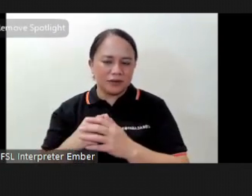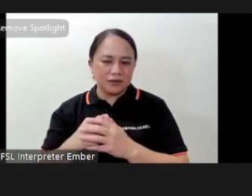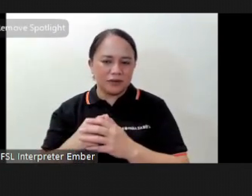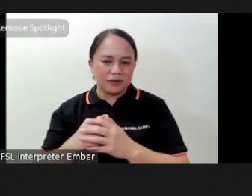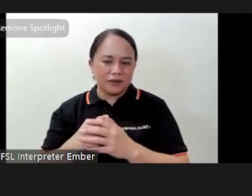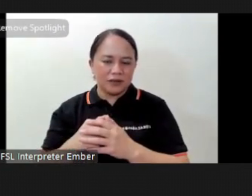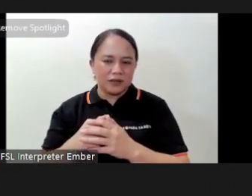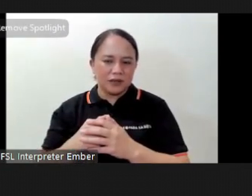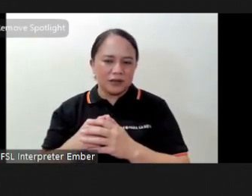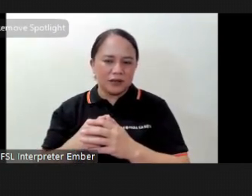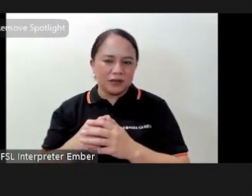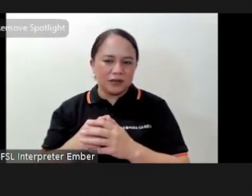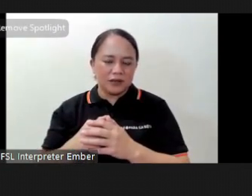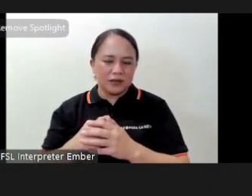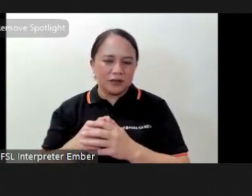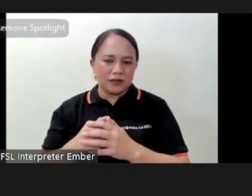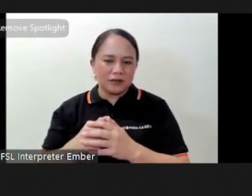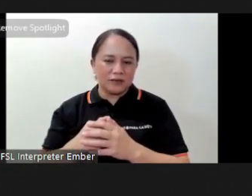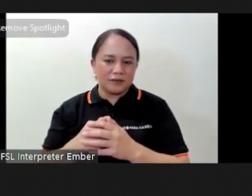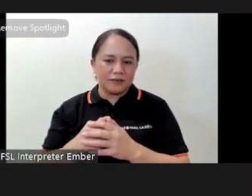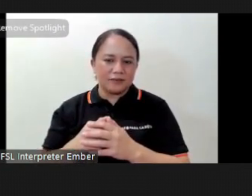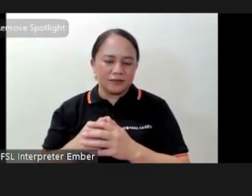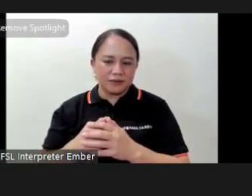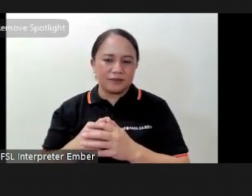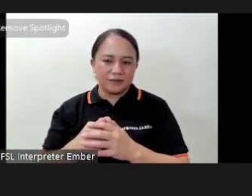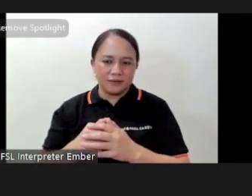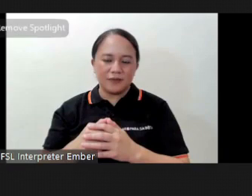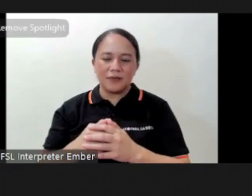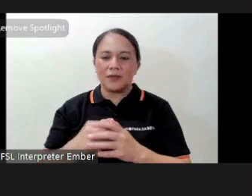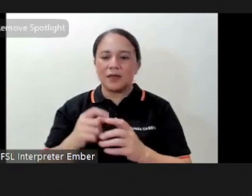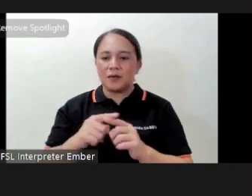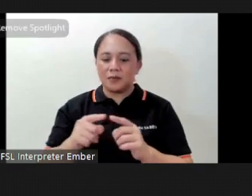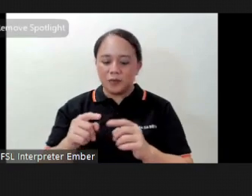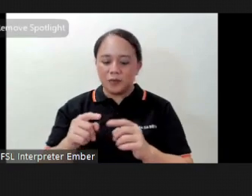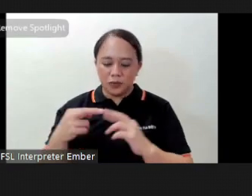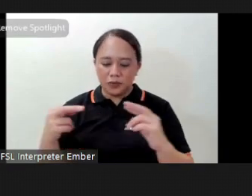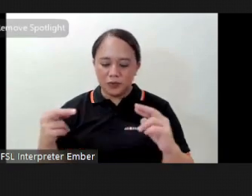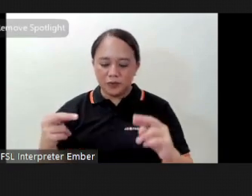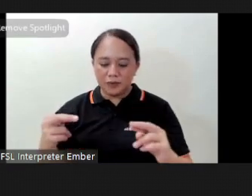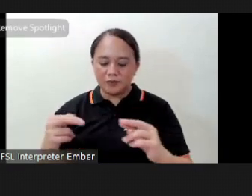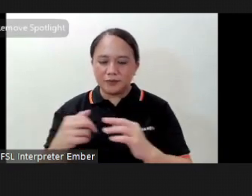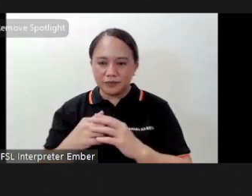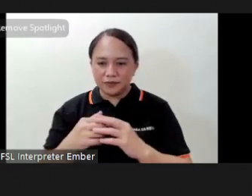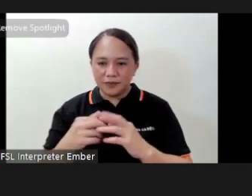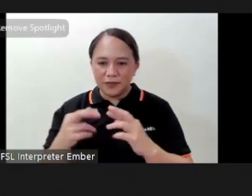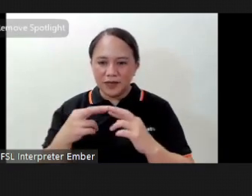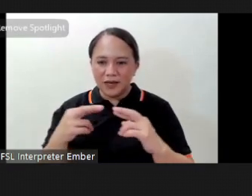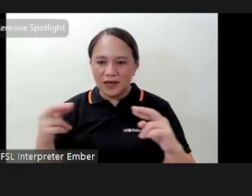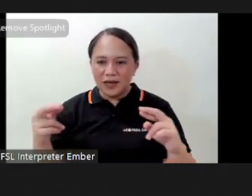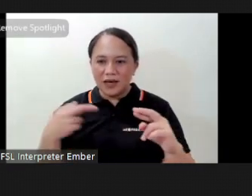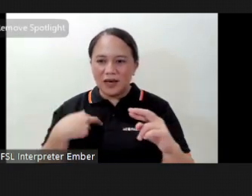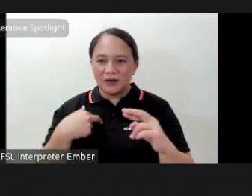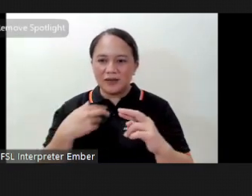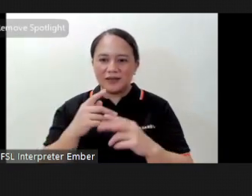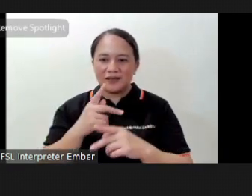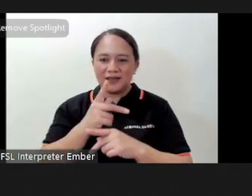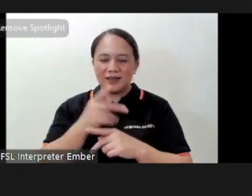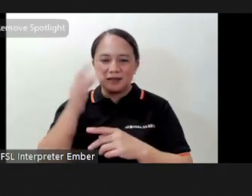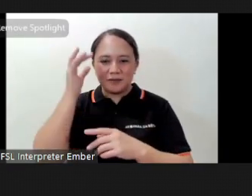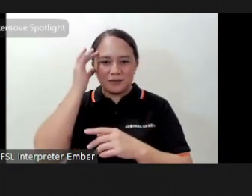motion and functional movement however in rope flow we expanded that kind of method